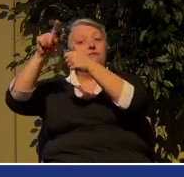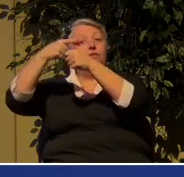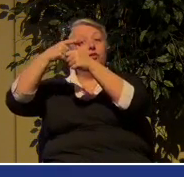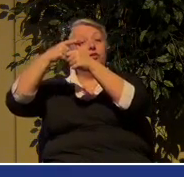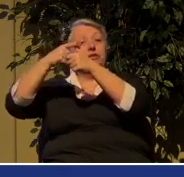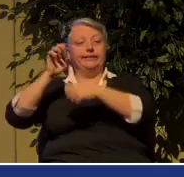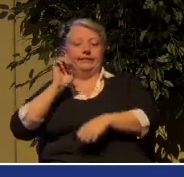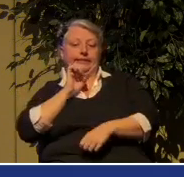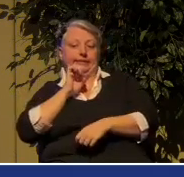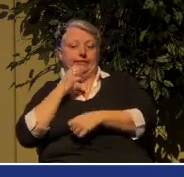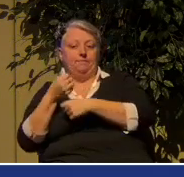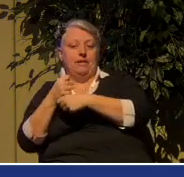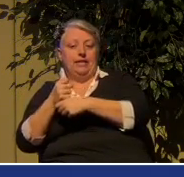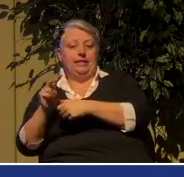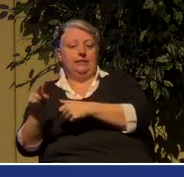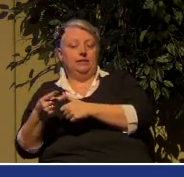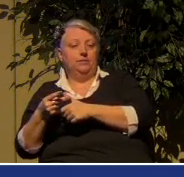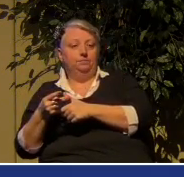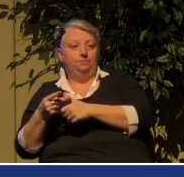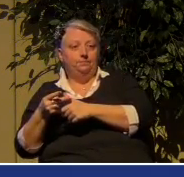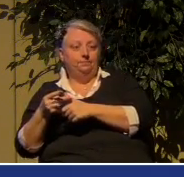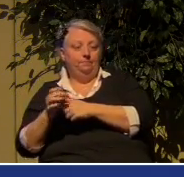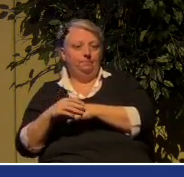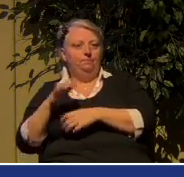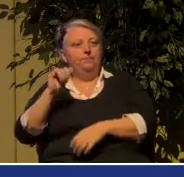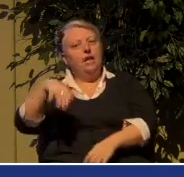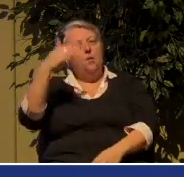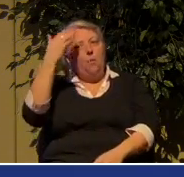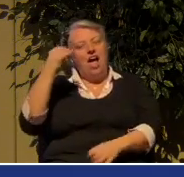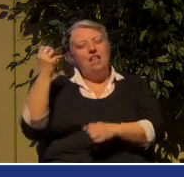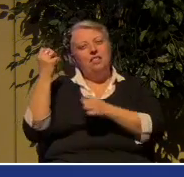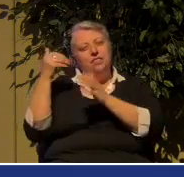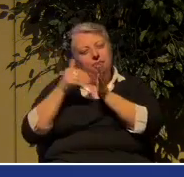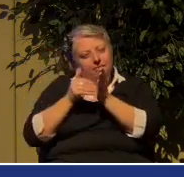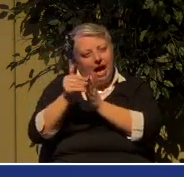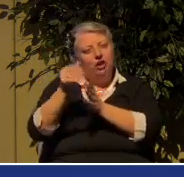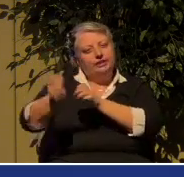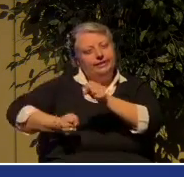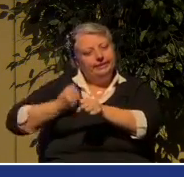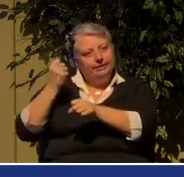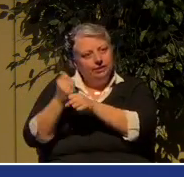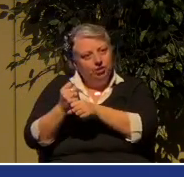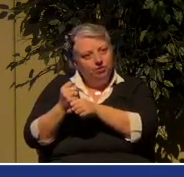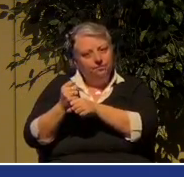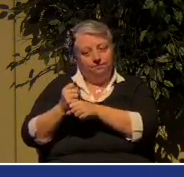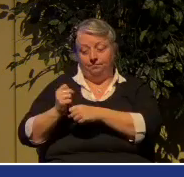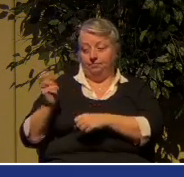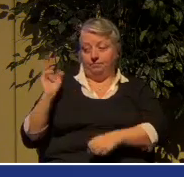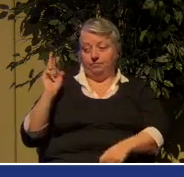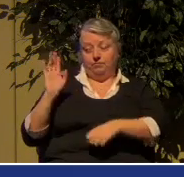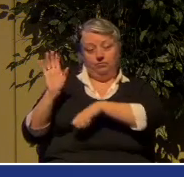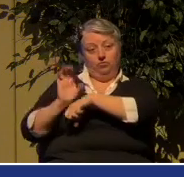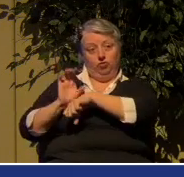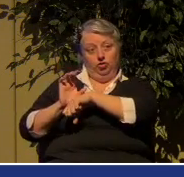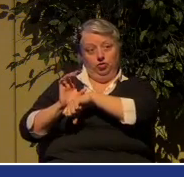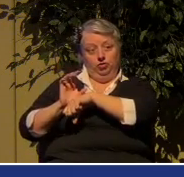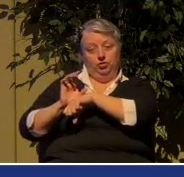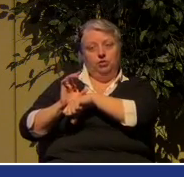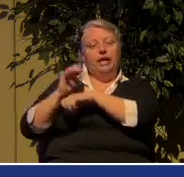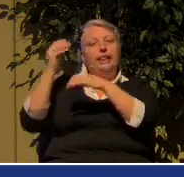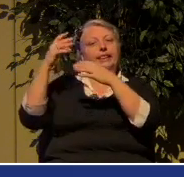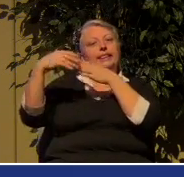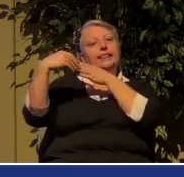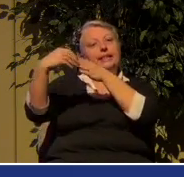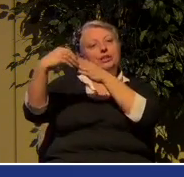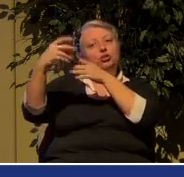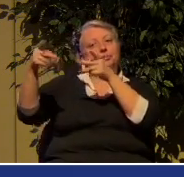Eve, Eve. And that's why for thousands of years in the history of the church, primary leadership positions in the church have